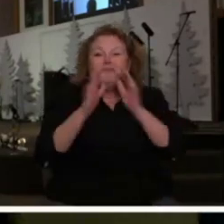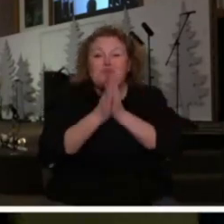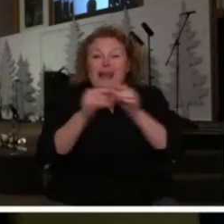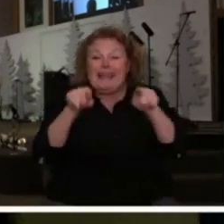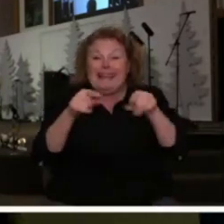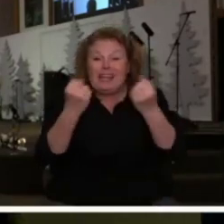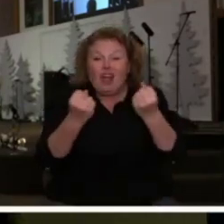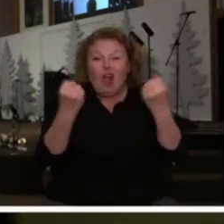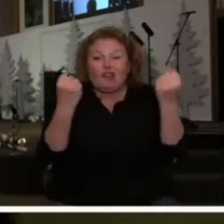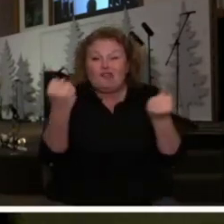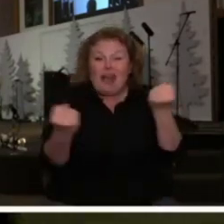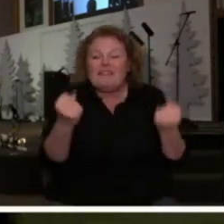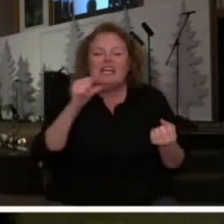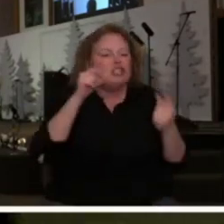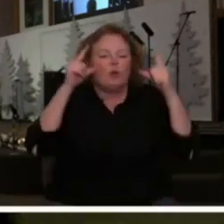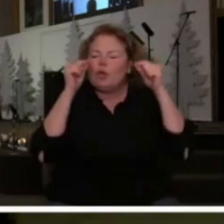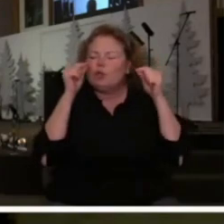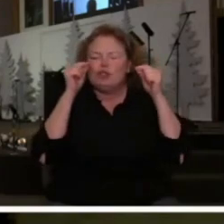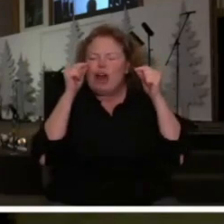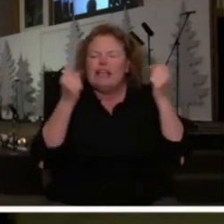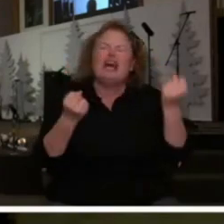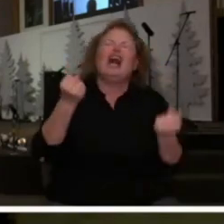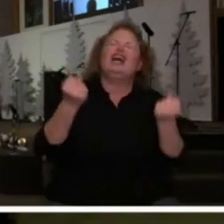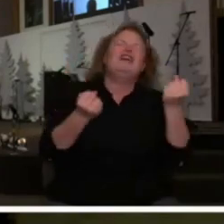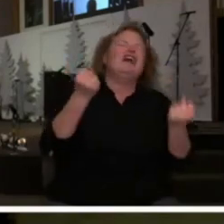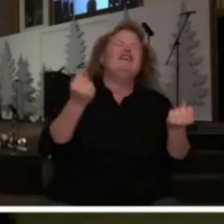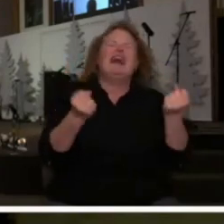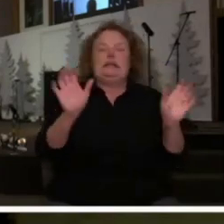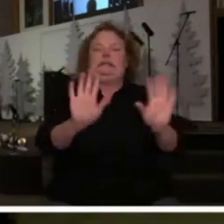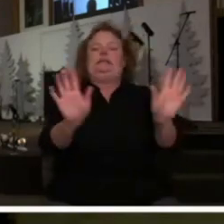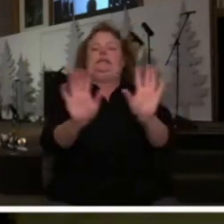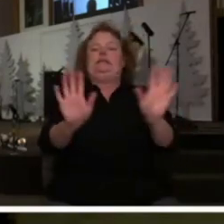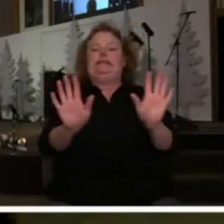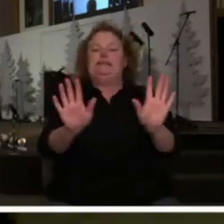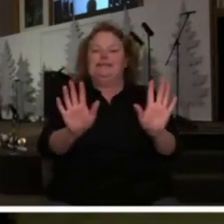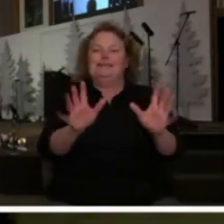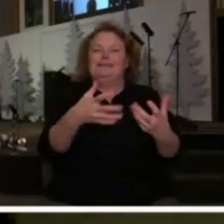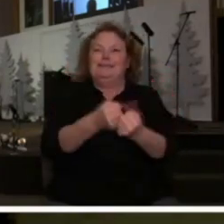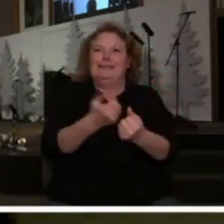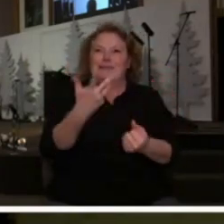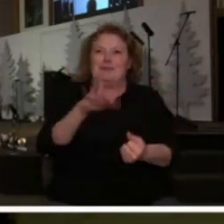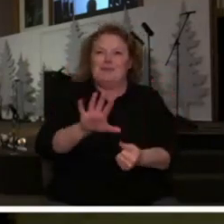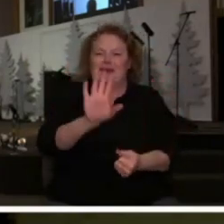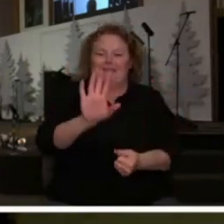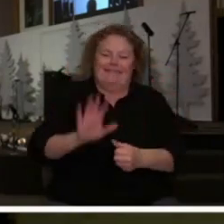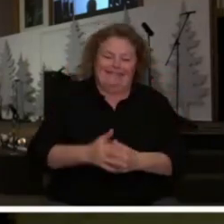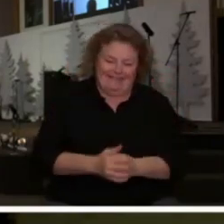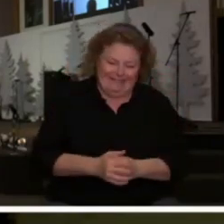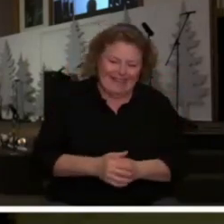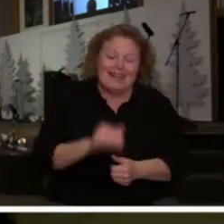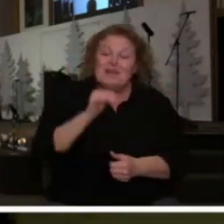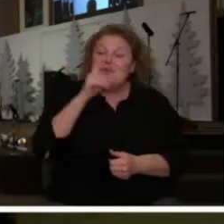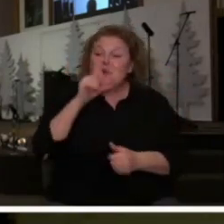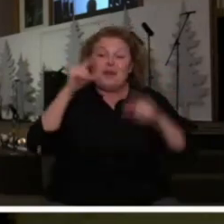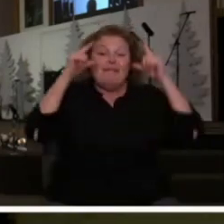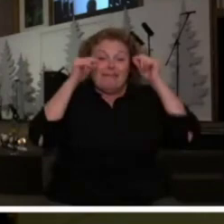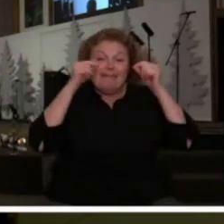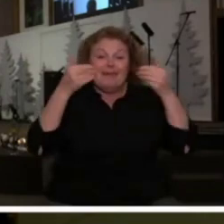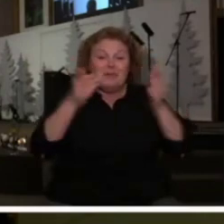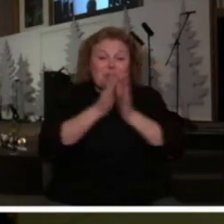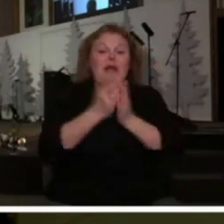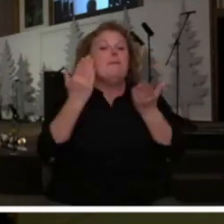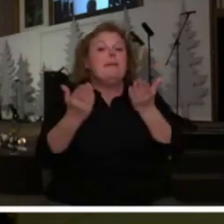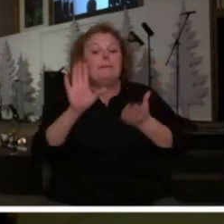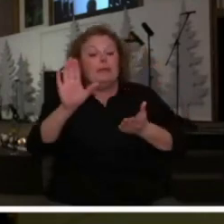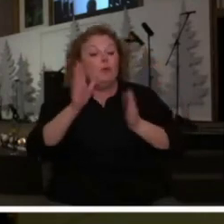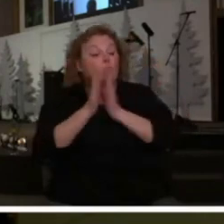is behind the steering wheel. I would highly encourage that, that you don't have to close your eyes to pray. For you, your altar may be your